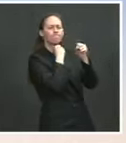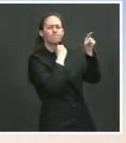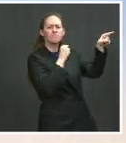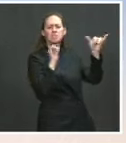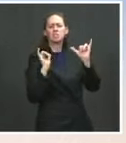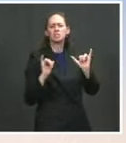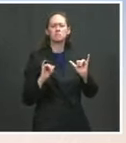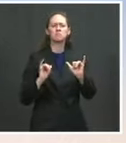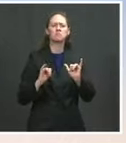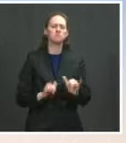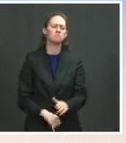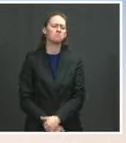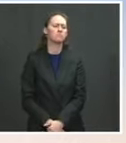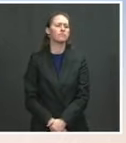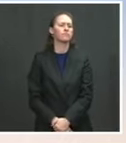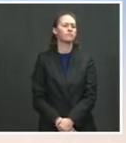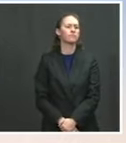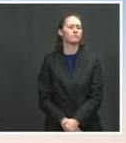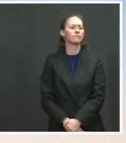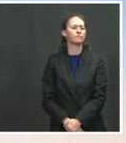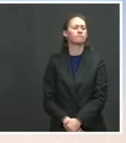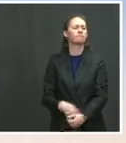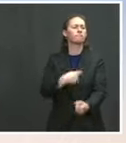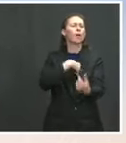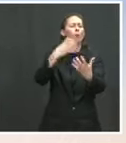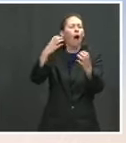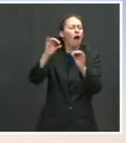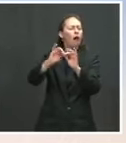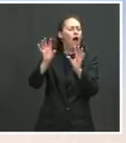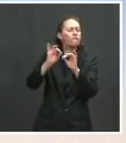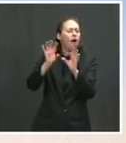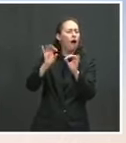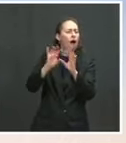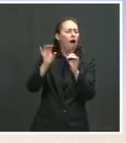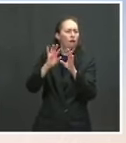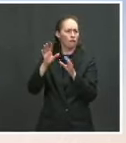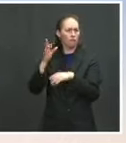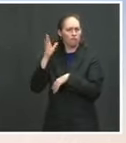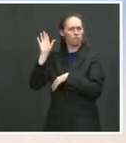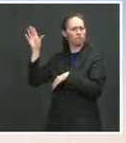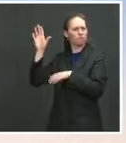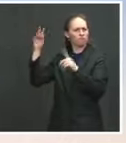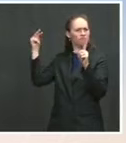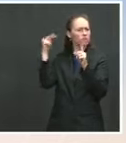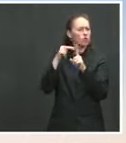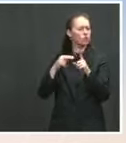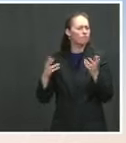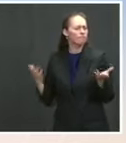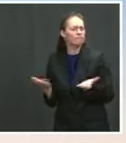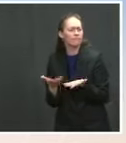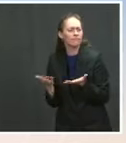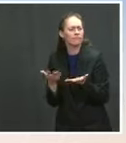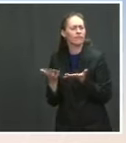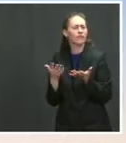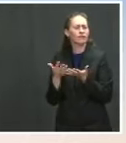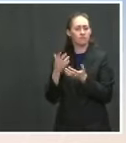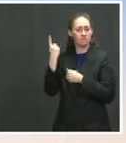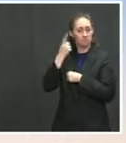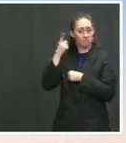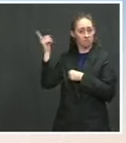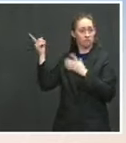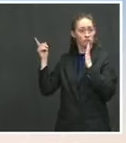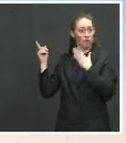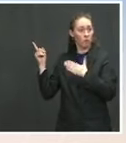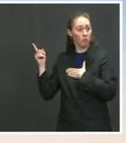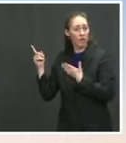Go ahead. So, just to clarify, is the President's position that he would be willing to do away with